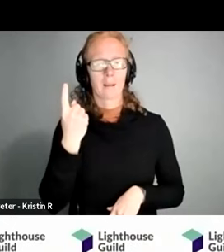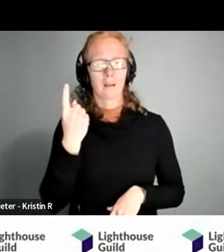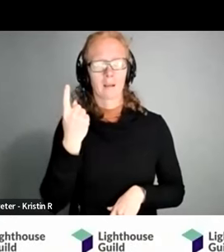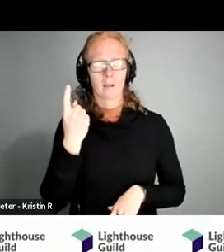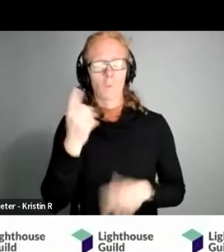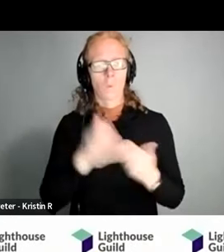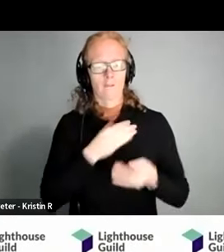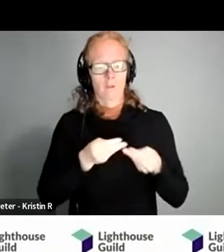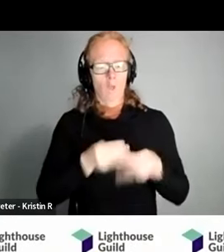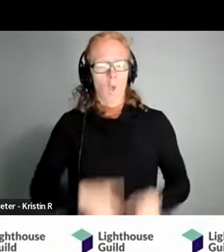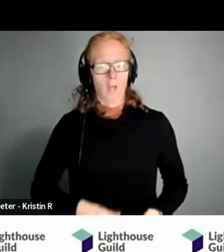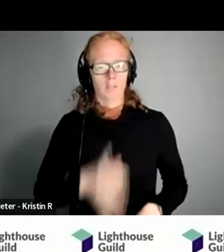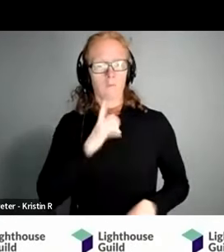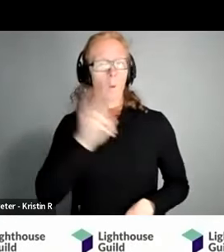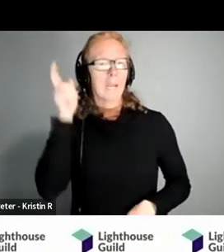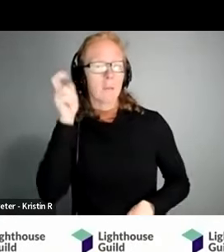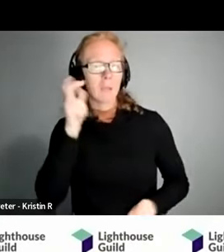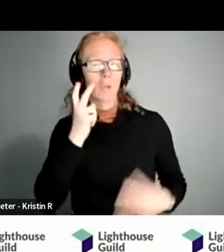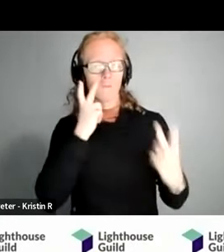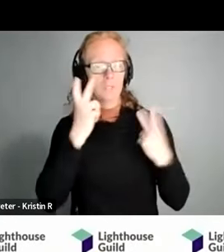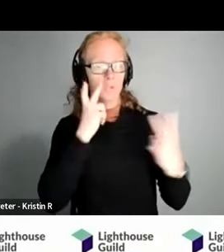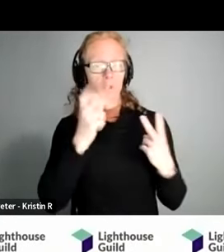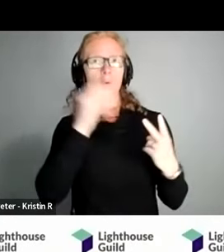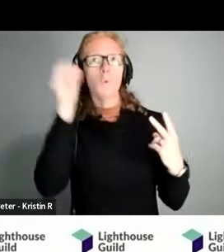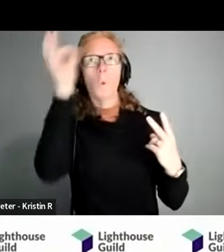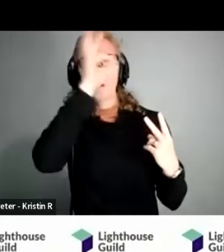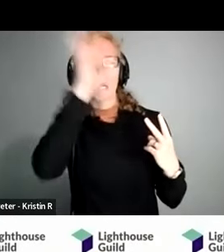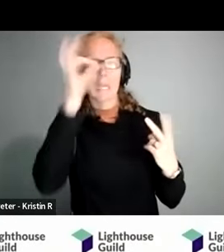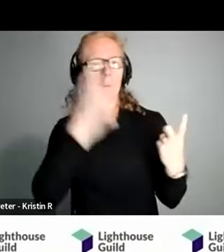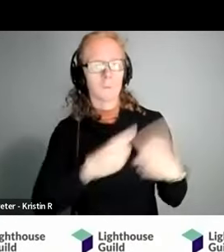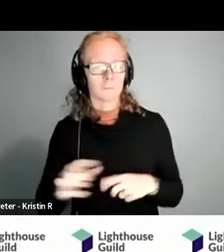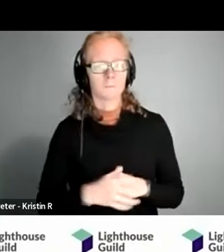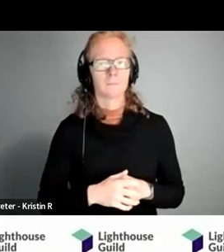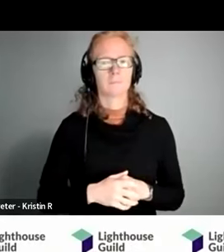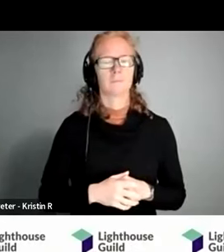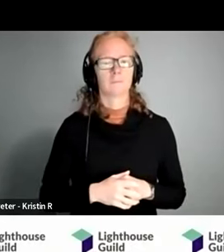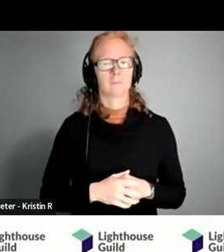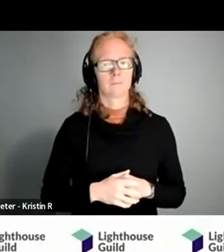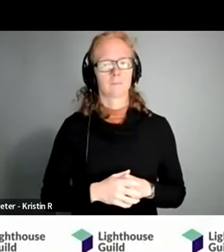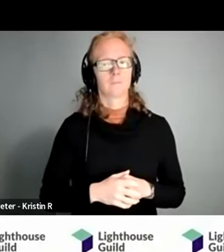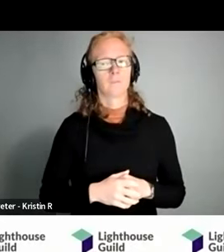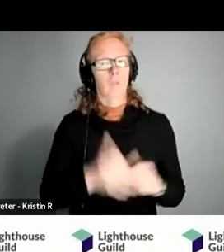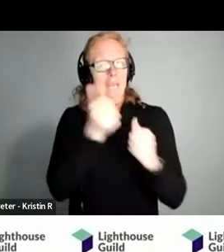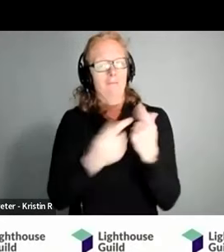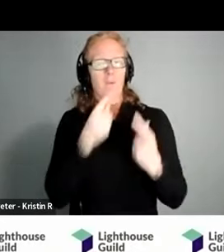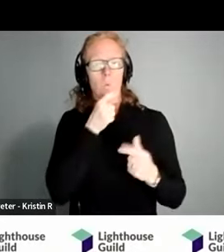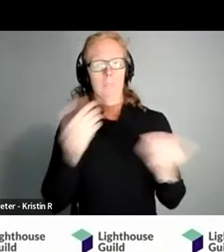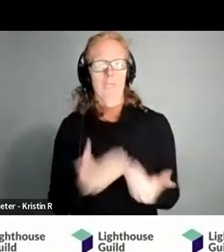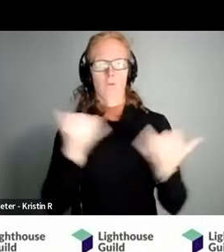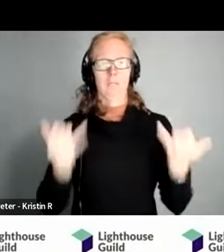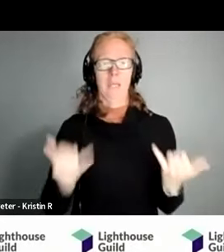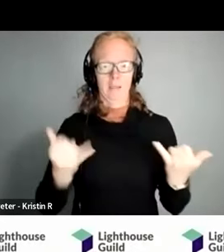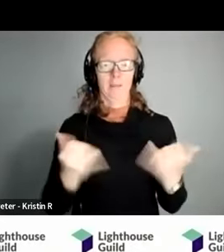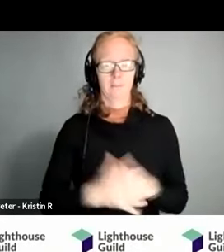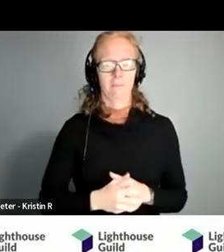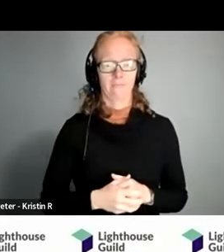lost as far as hearing or vision and so i just want to urge everyone who is watching today and listening today